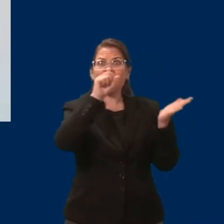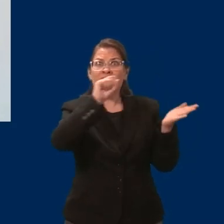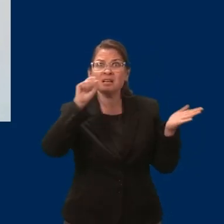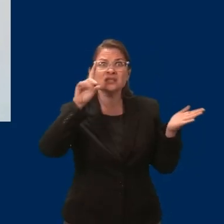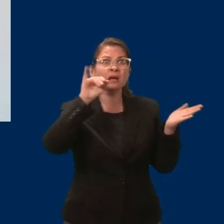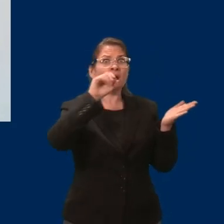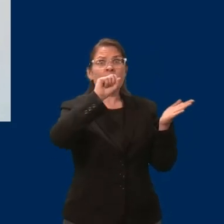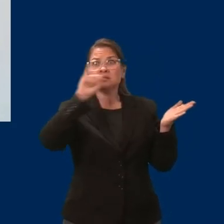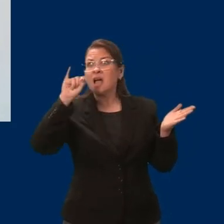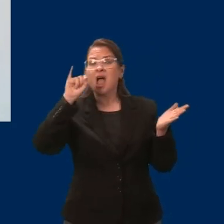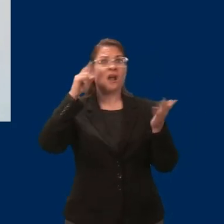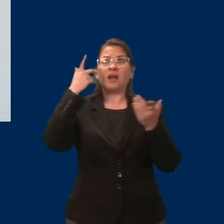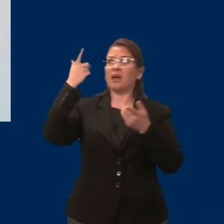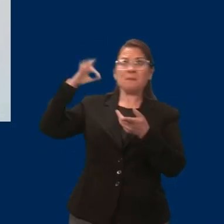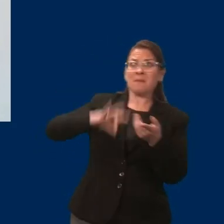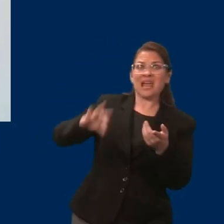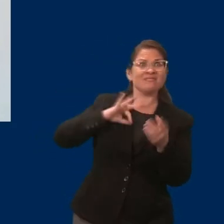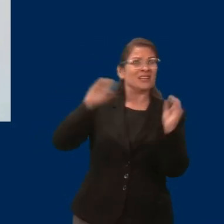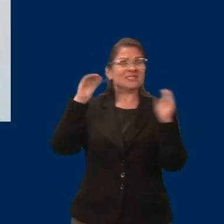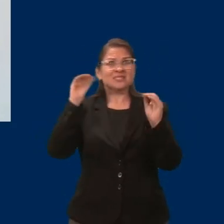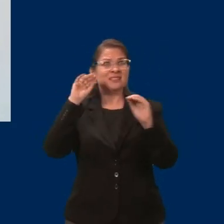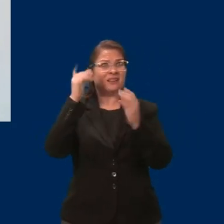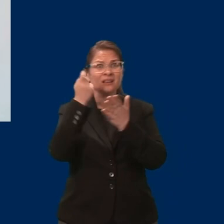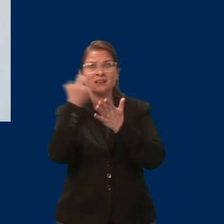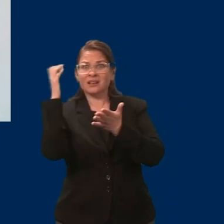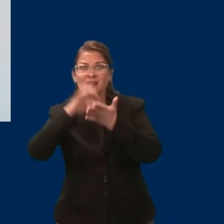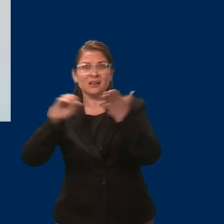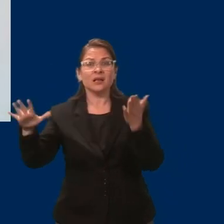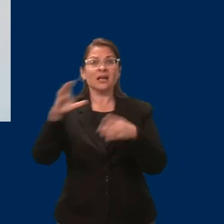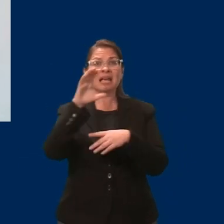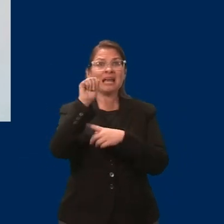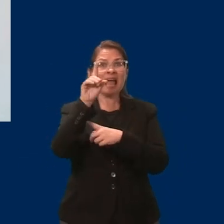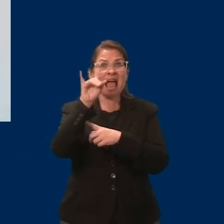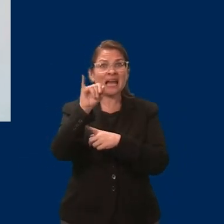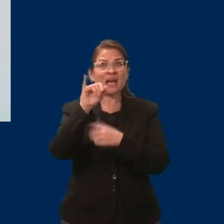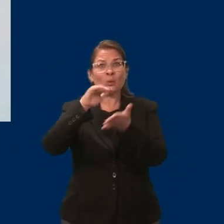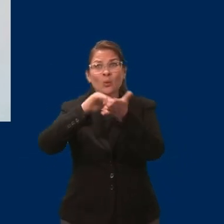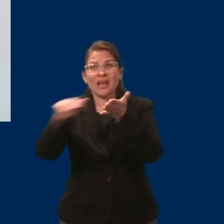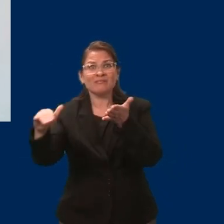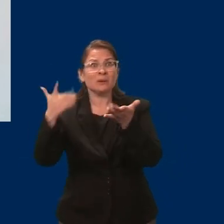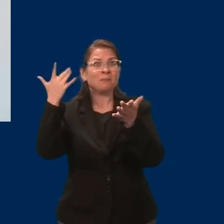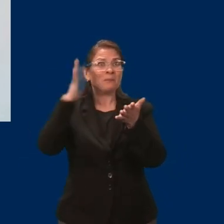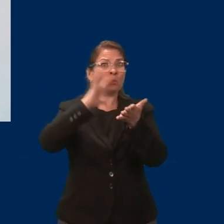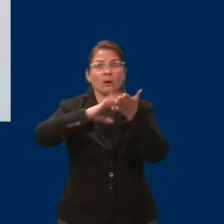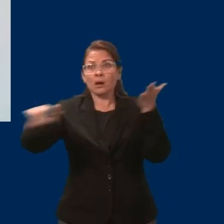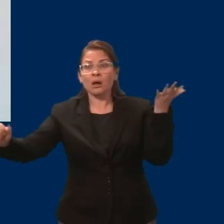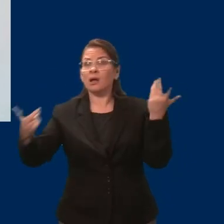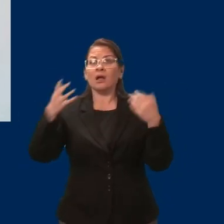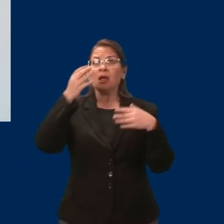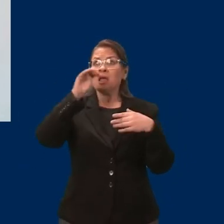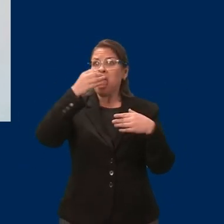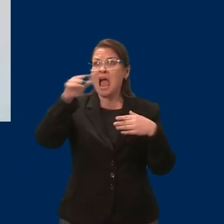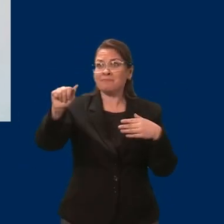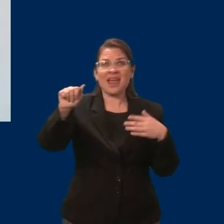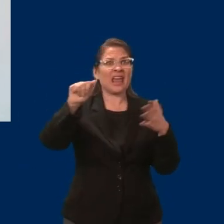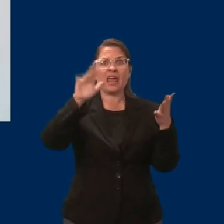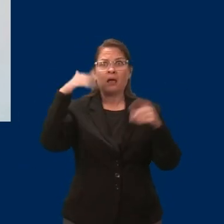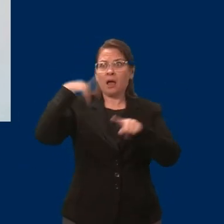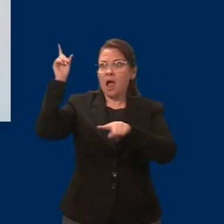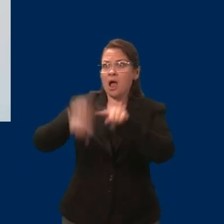including the caddy waiver and PCAs. Because of this, upon graduating college, I didn't look